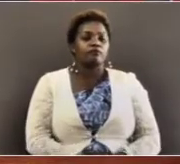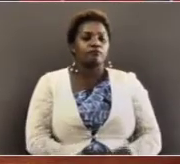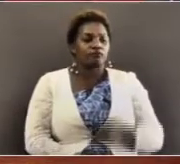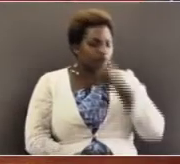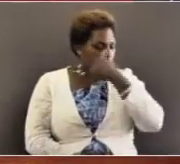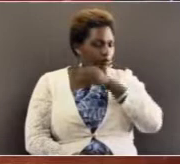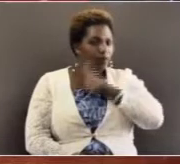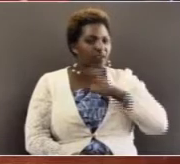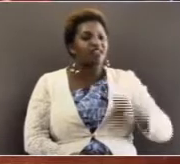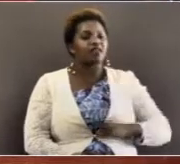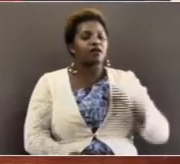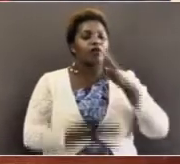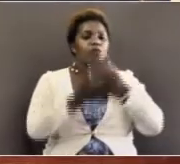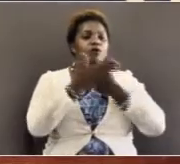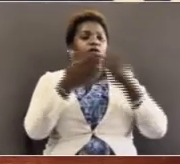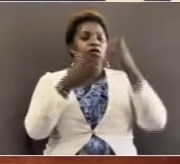Easter weekend